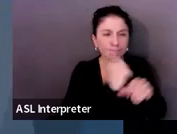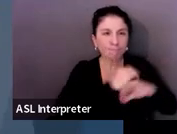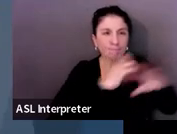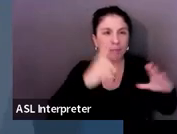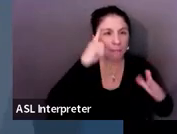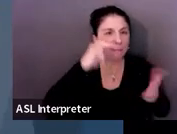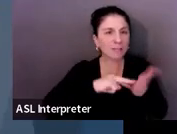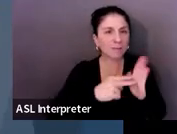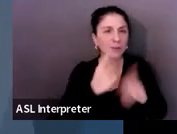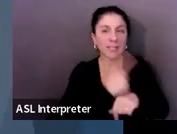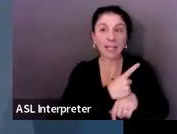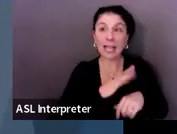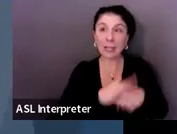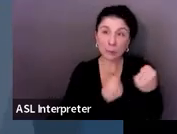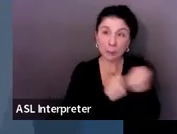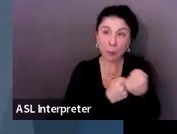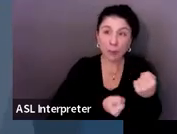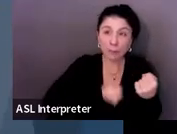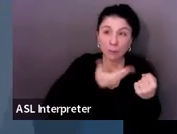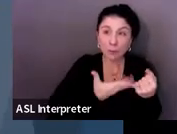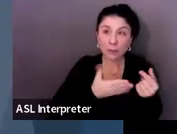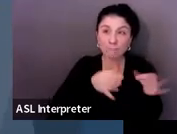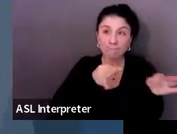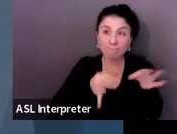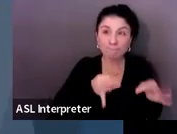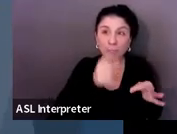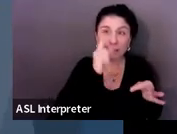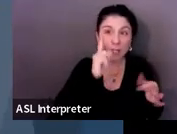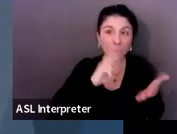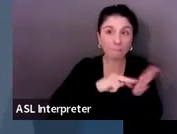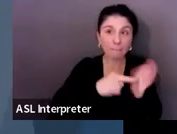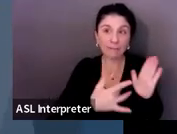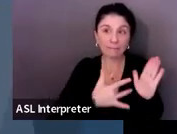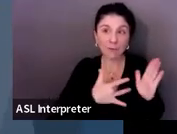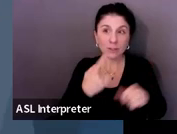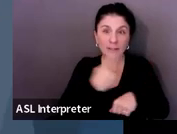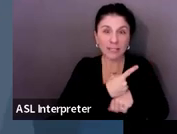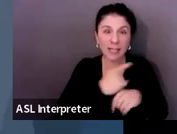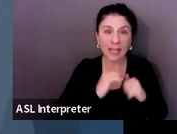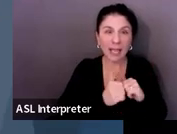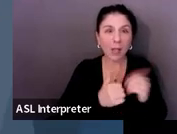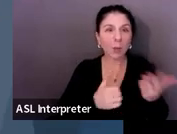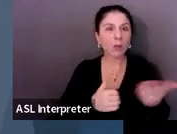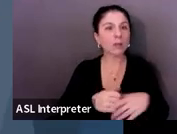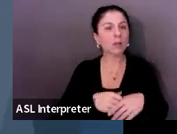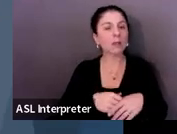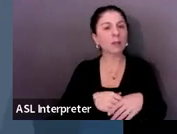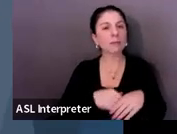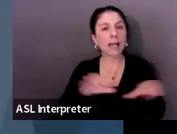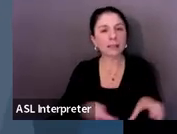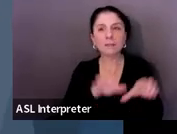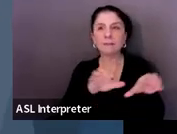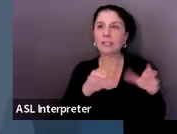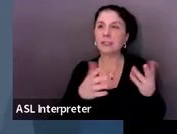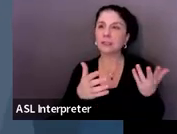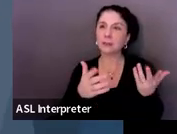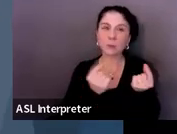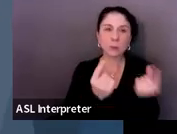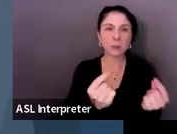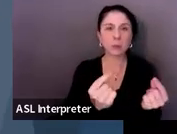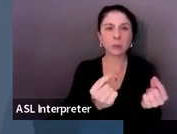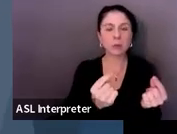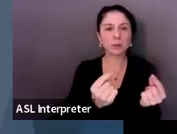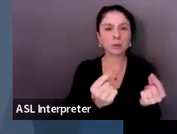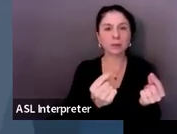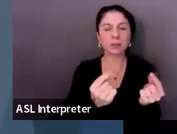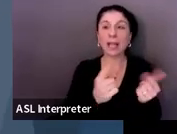that? What assessments are being used to try to help them understand this? How are we using those results of those